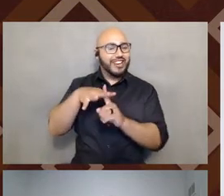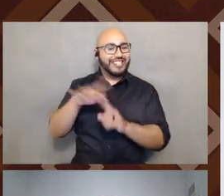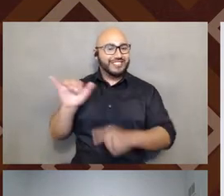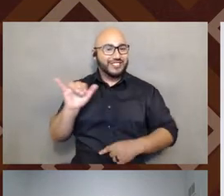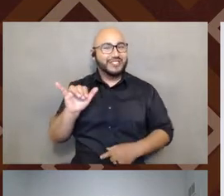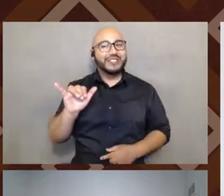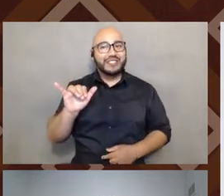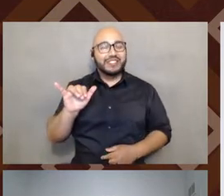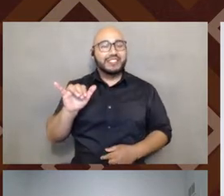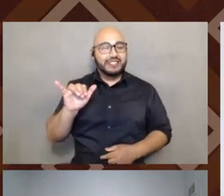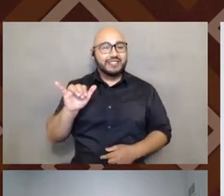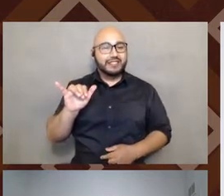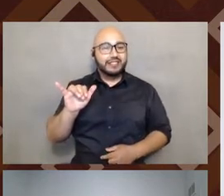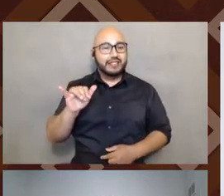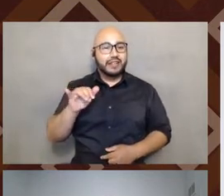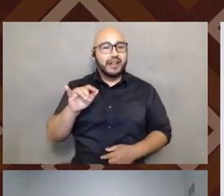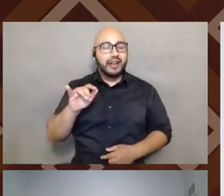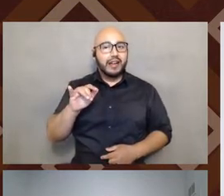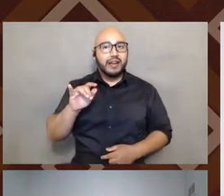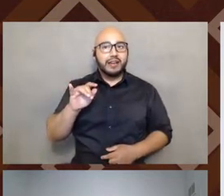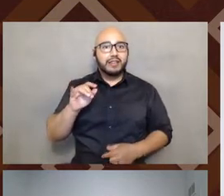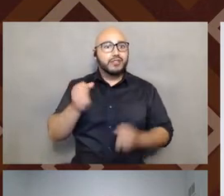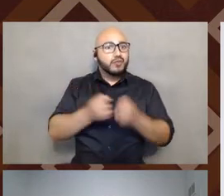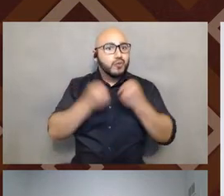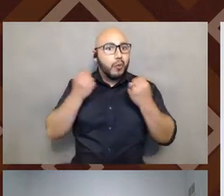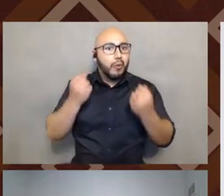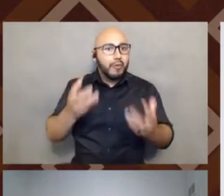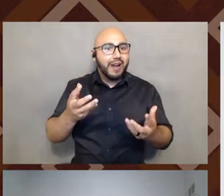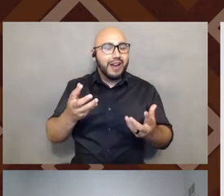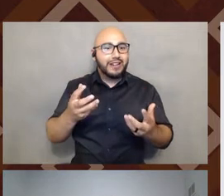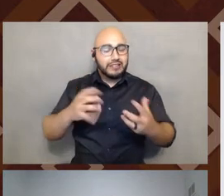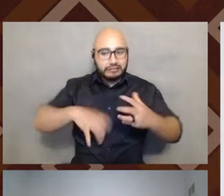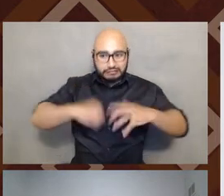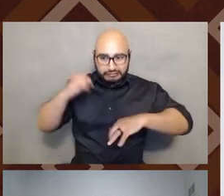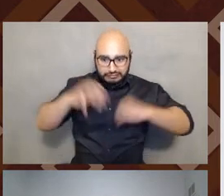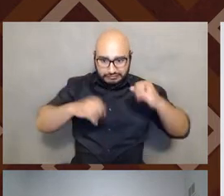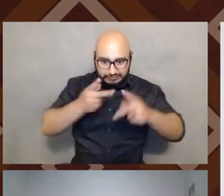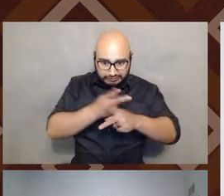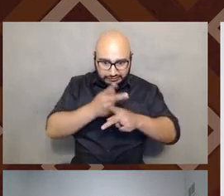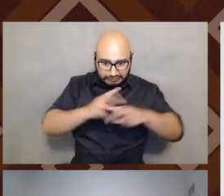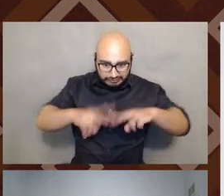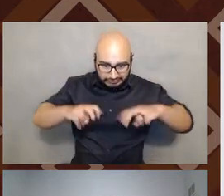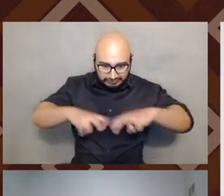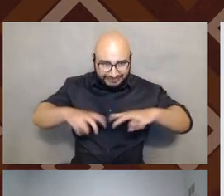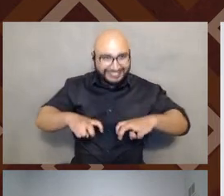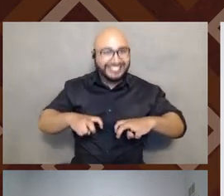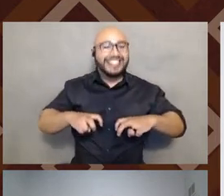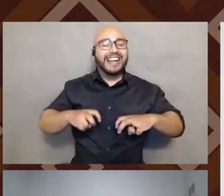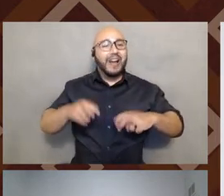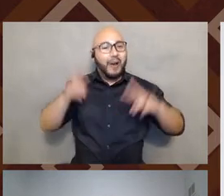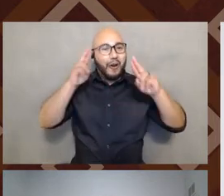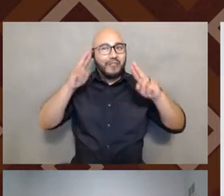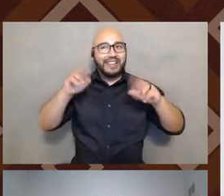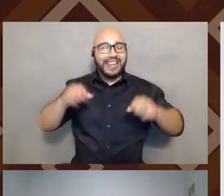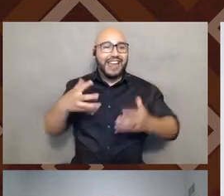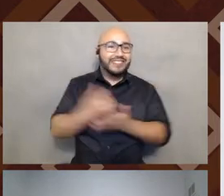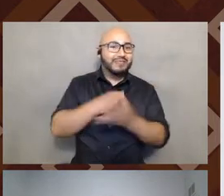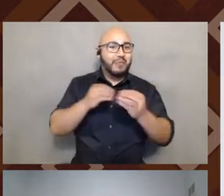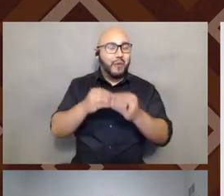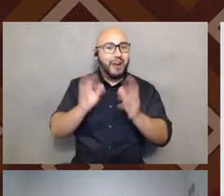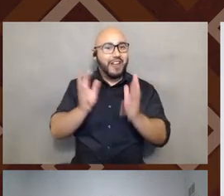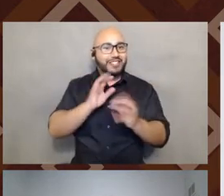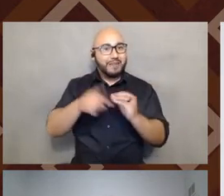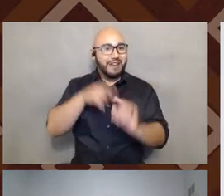I think it, you know, it, there's so much to, to unpack there and I'm hoping we get to, again, have some more conversation about all of it. Because there's so much